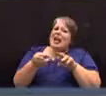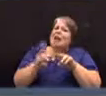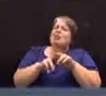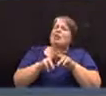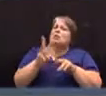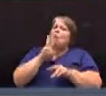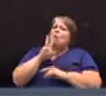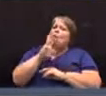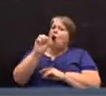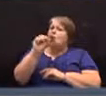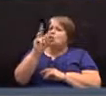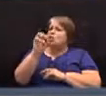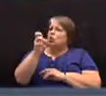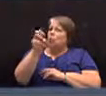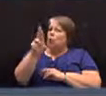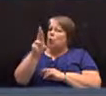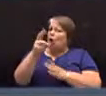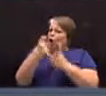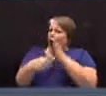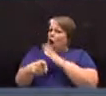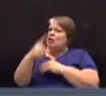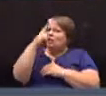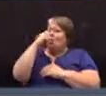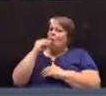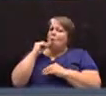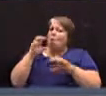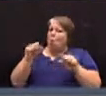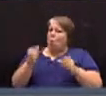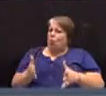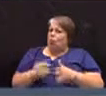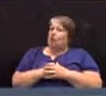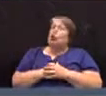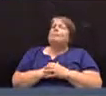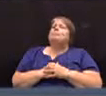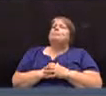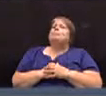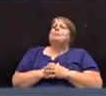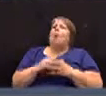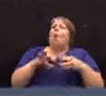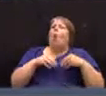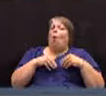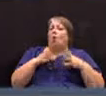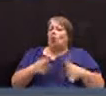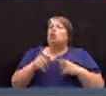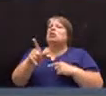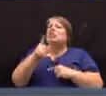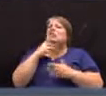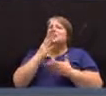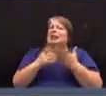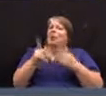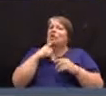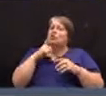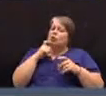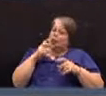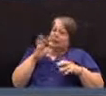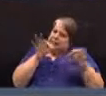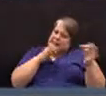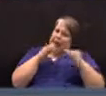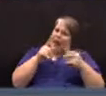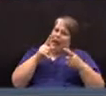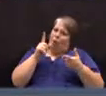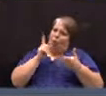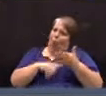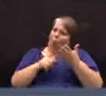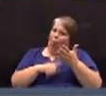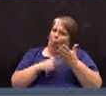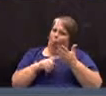water and sewer costs for homeowners. So if someone could just explain what the whole stack looks like and what the